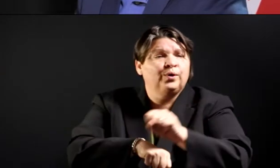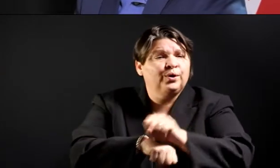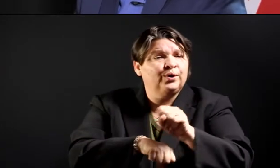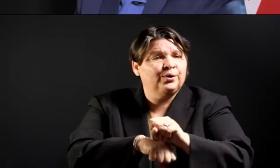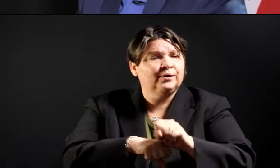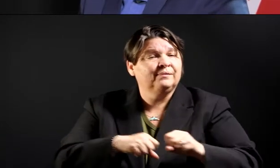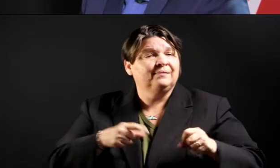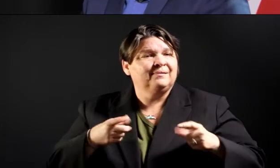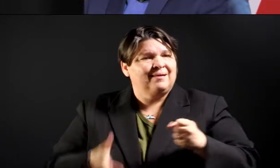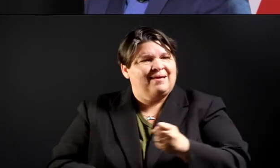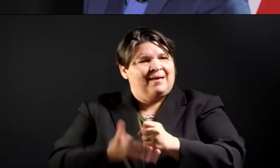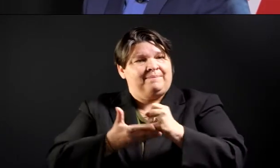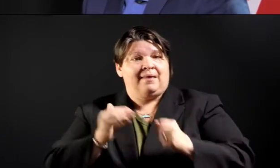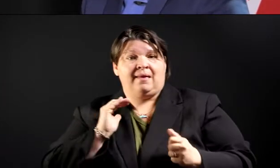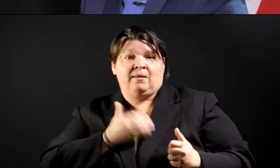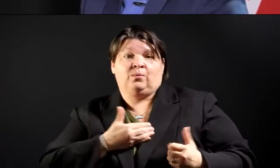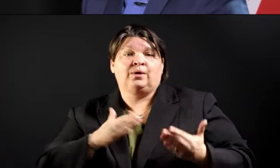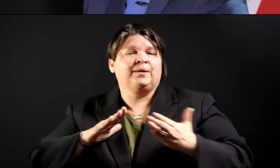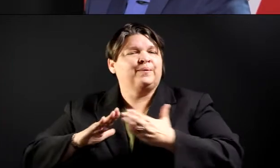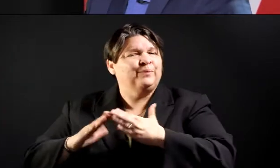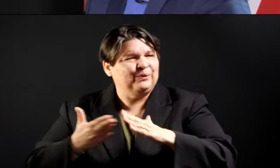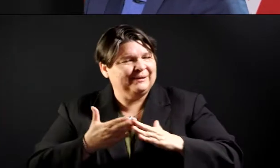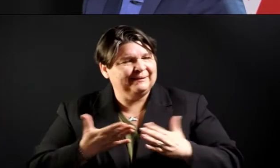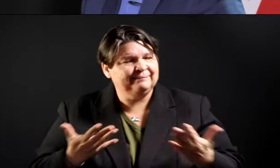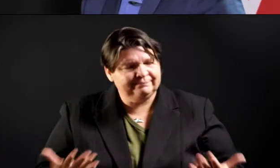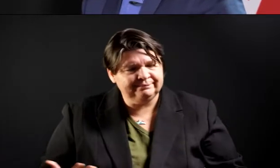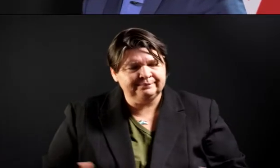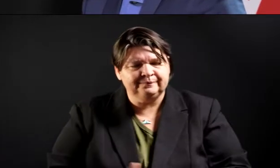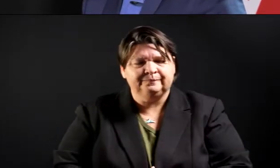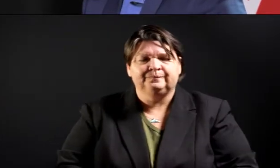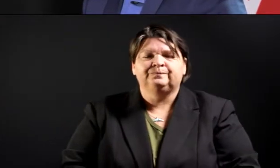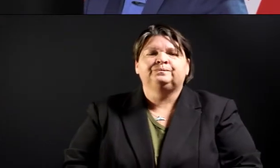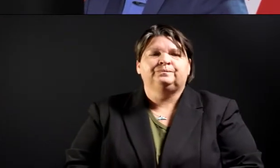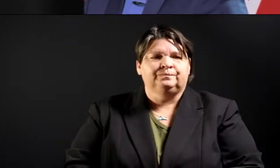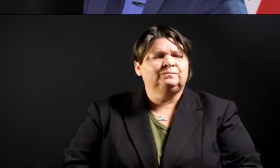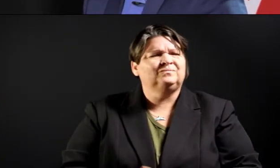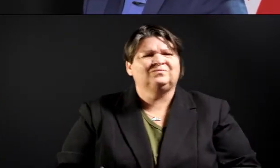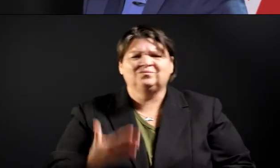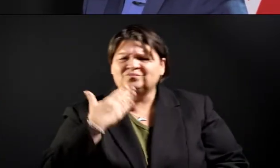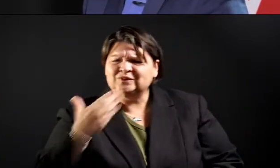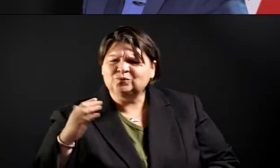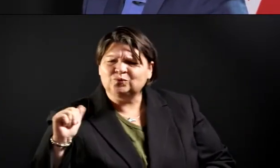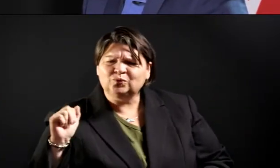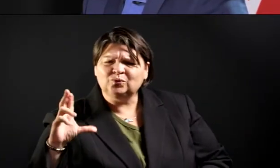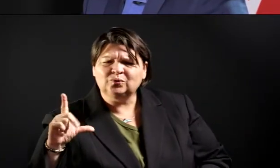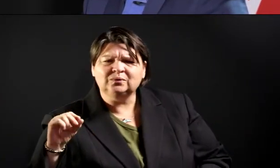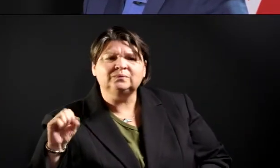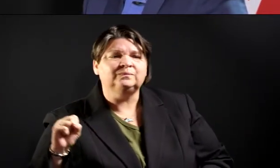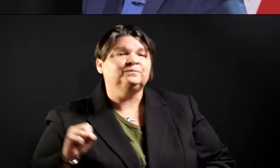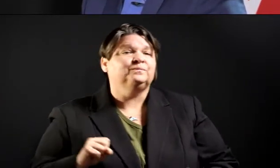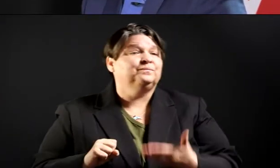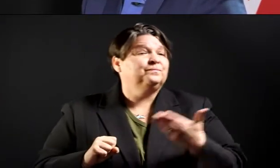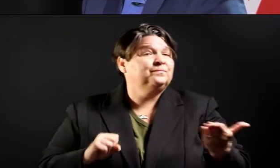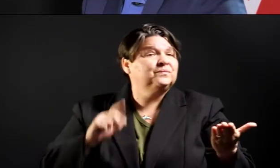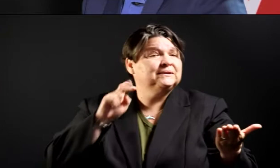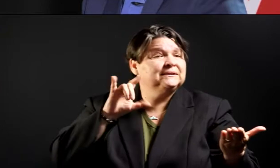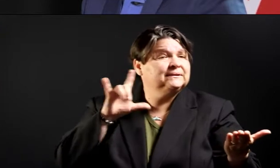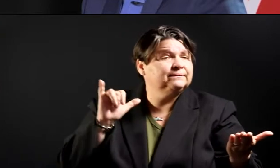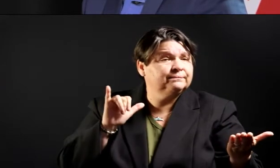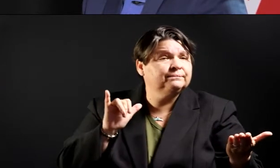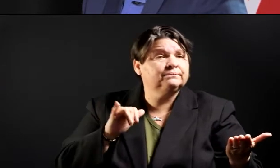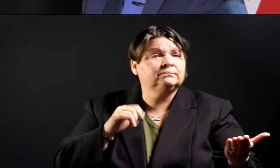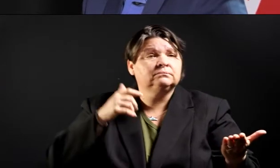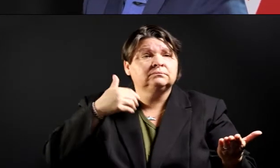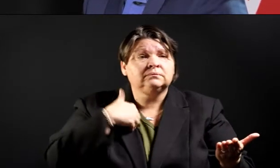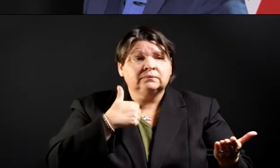our community get through this COVID-19 crisis. And thank you, Carlos. And, Kelly, you were a working mother who had a child in child care